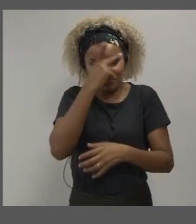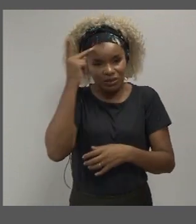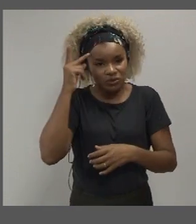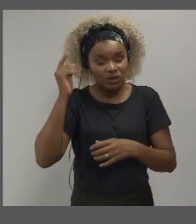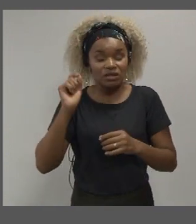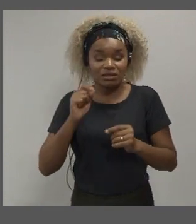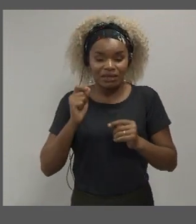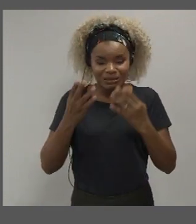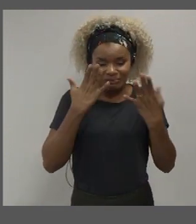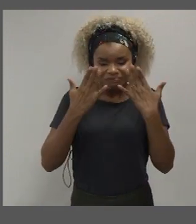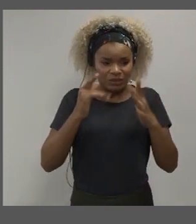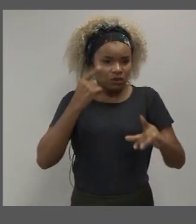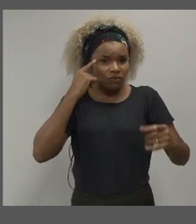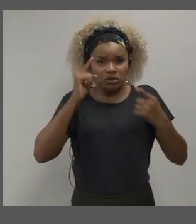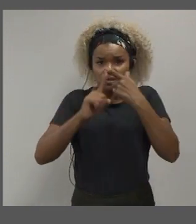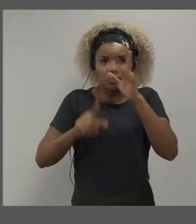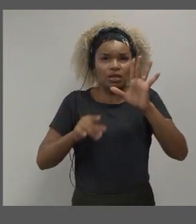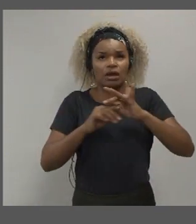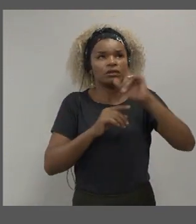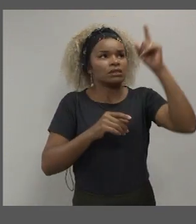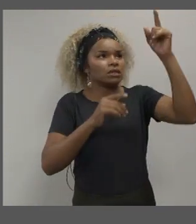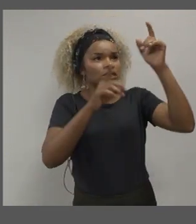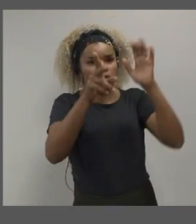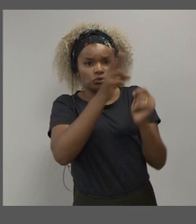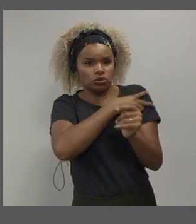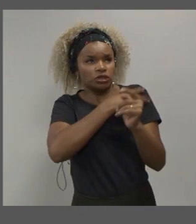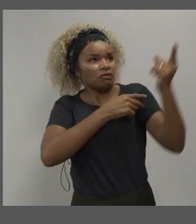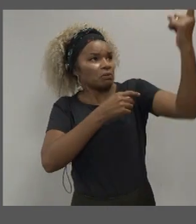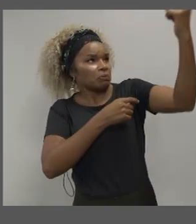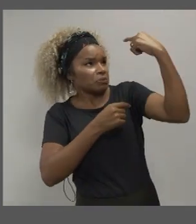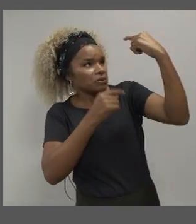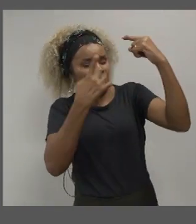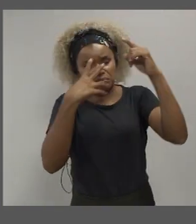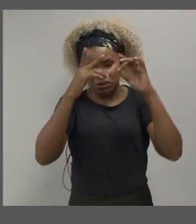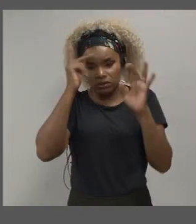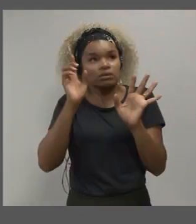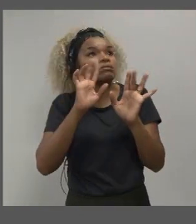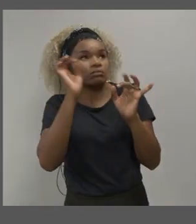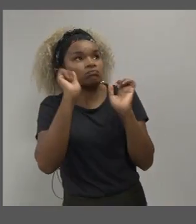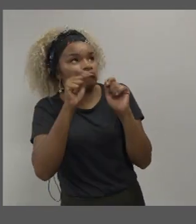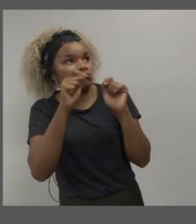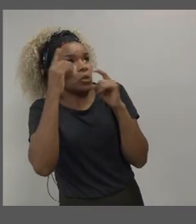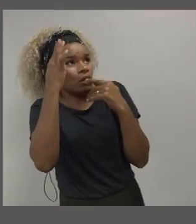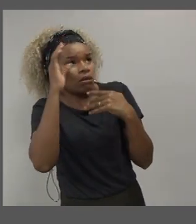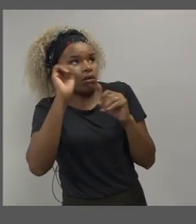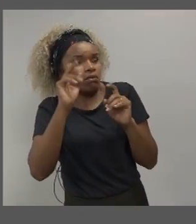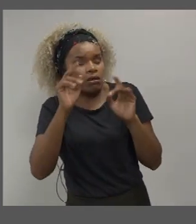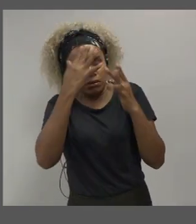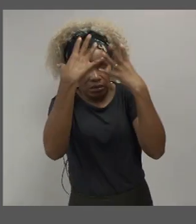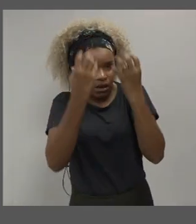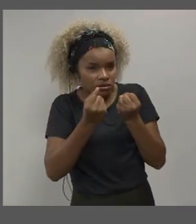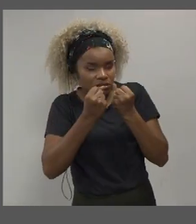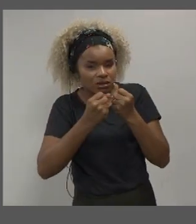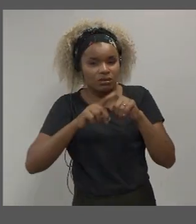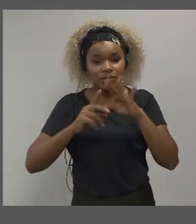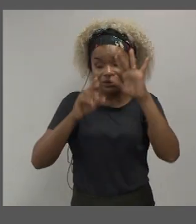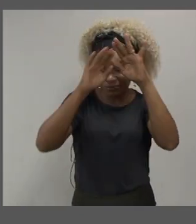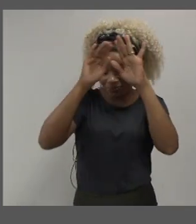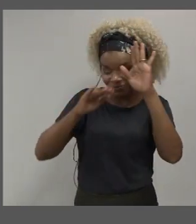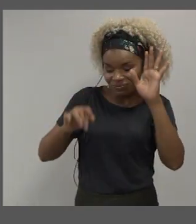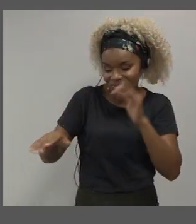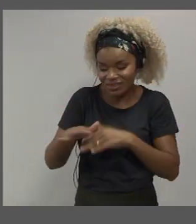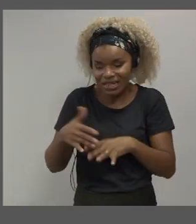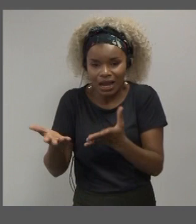example there's a famous case of Gucci and Prada both very well known fashion companies who